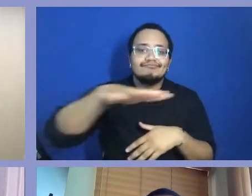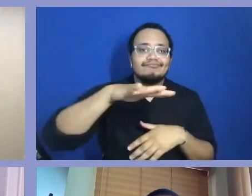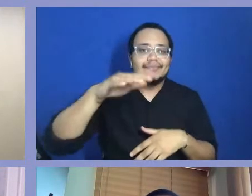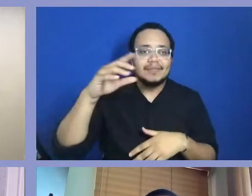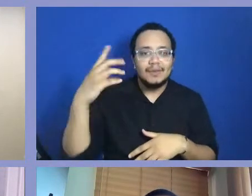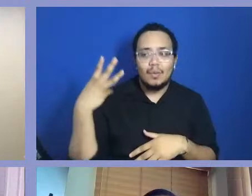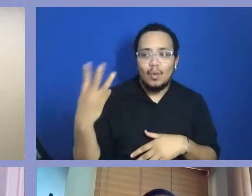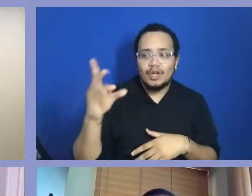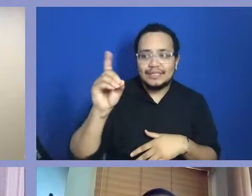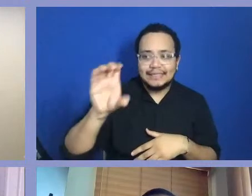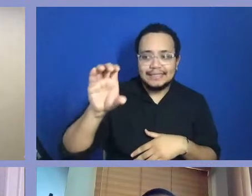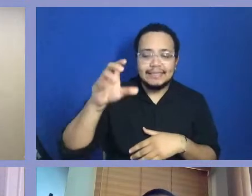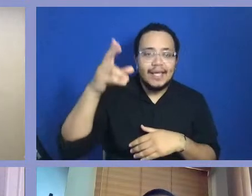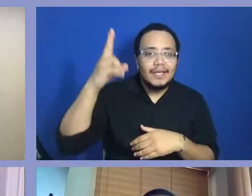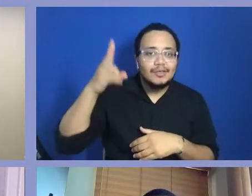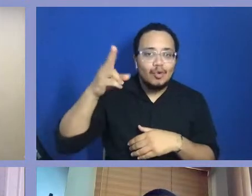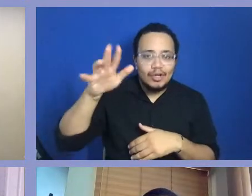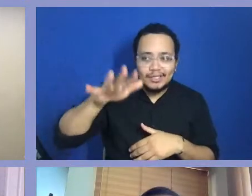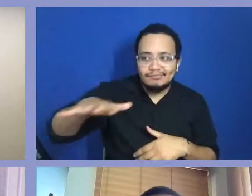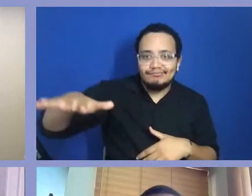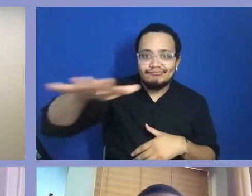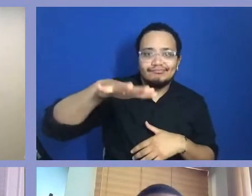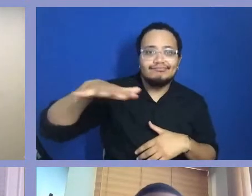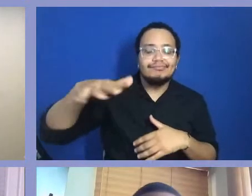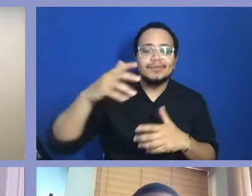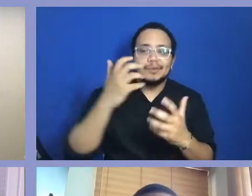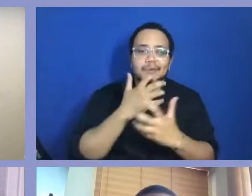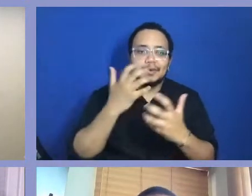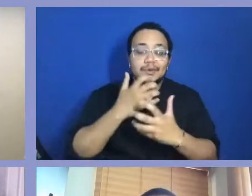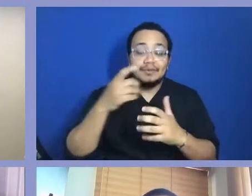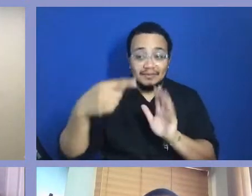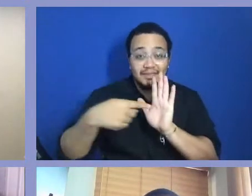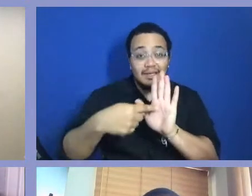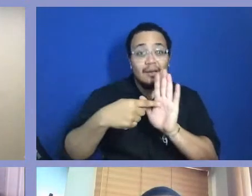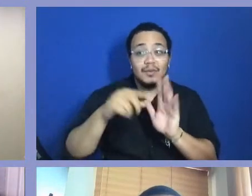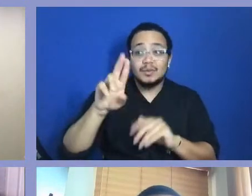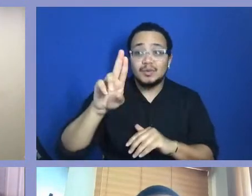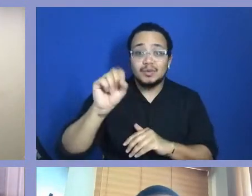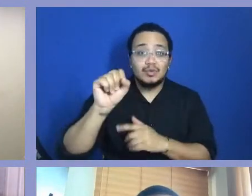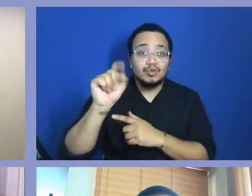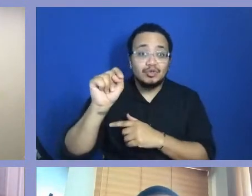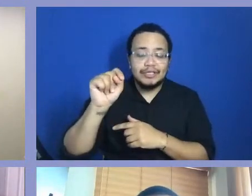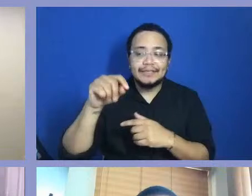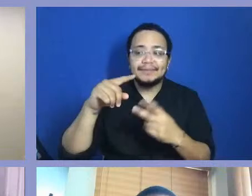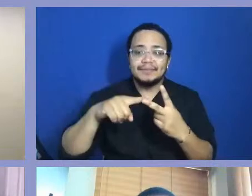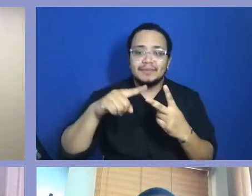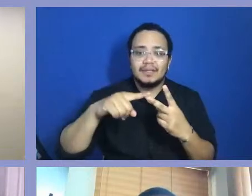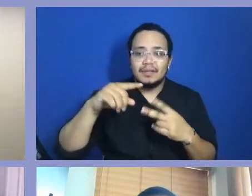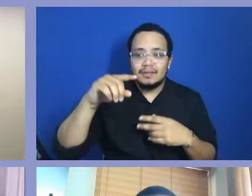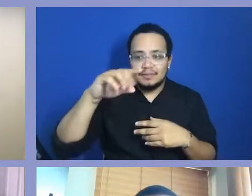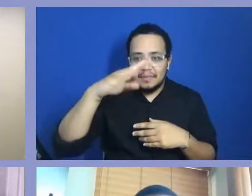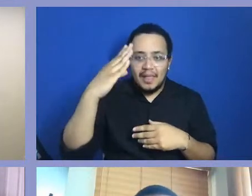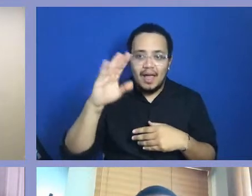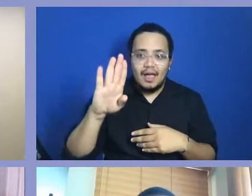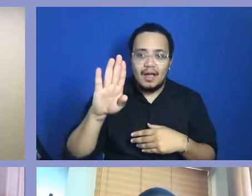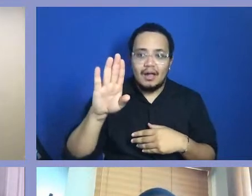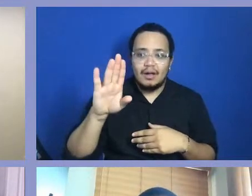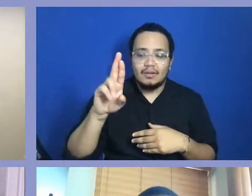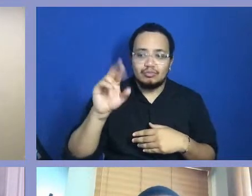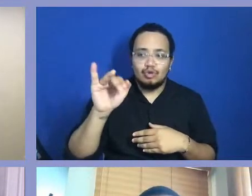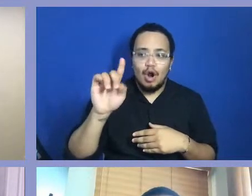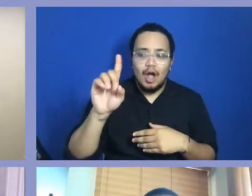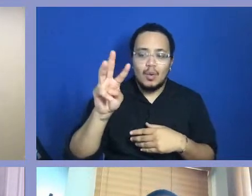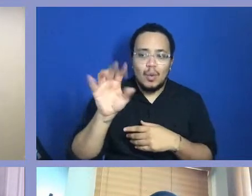You know, like I said, when we look at even, you know, the history of U Street, you know, and Black Broadway early on in the 1940s,